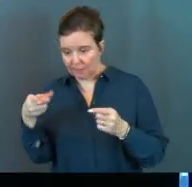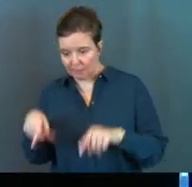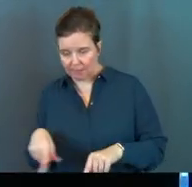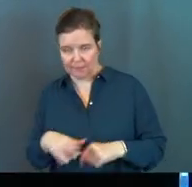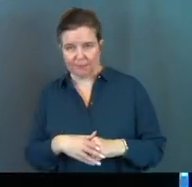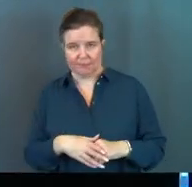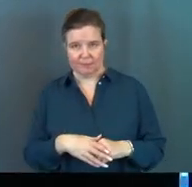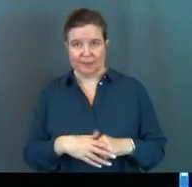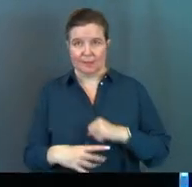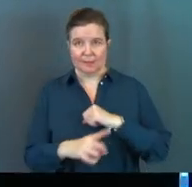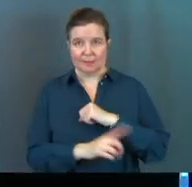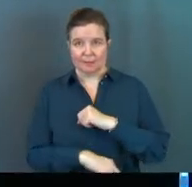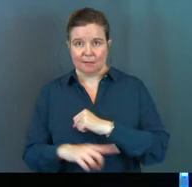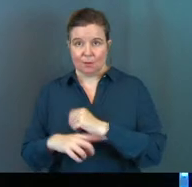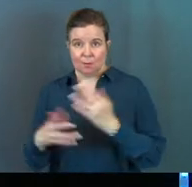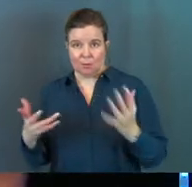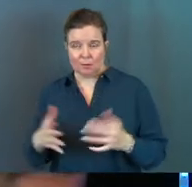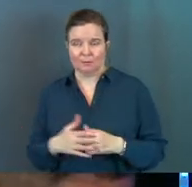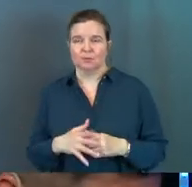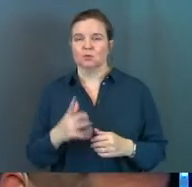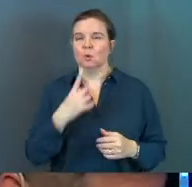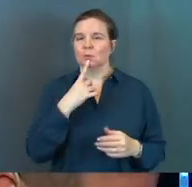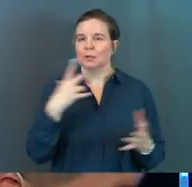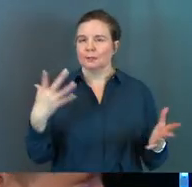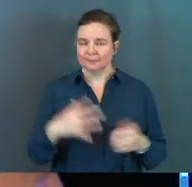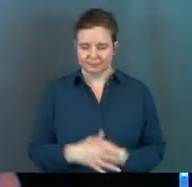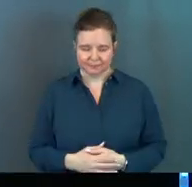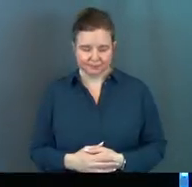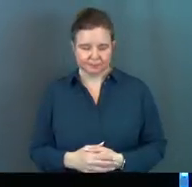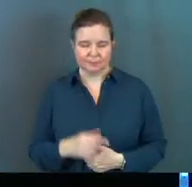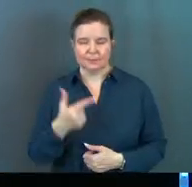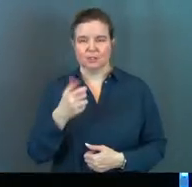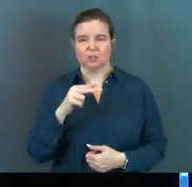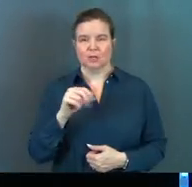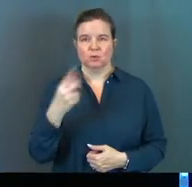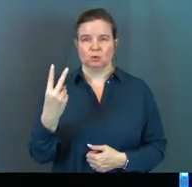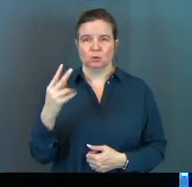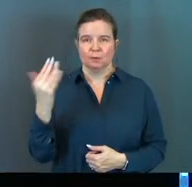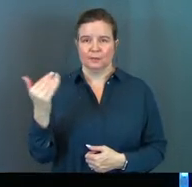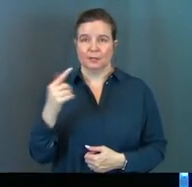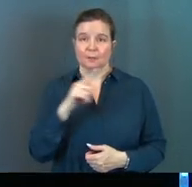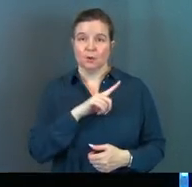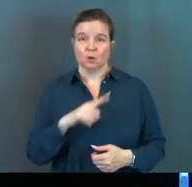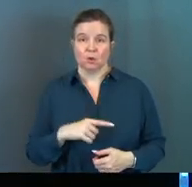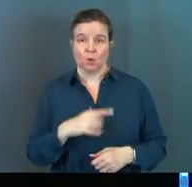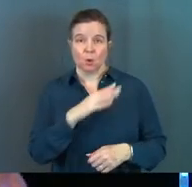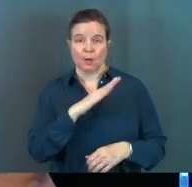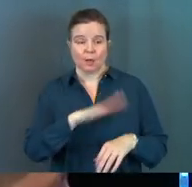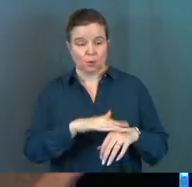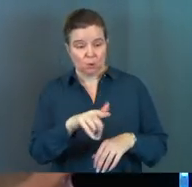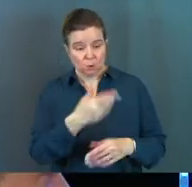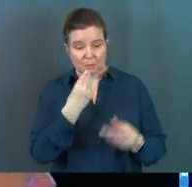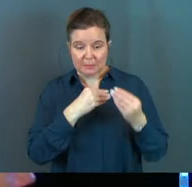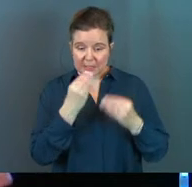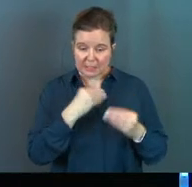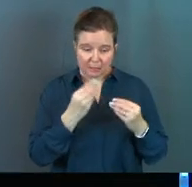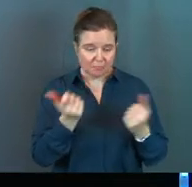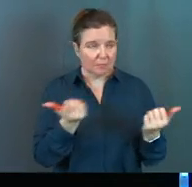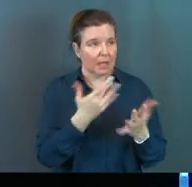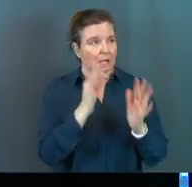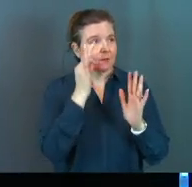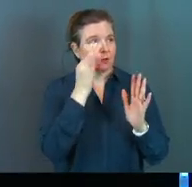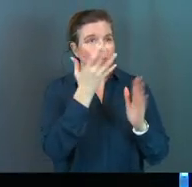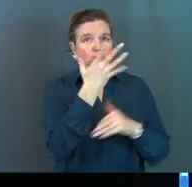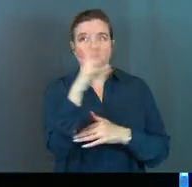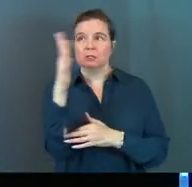choice. So what does it say? Genesis 2.15, but the Lord God warned them, you may freely eat the